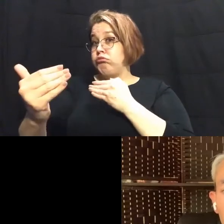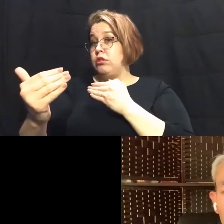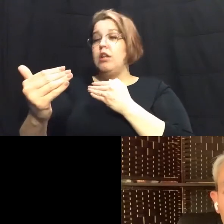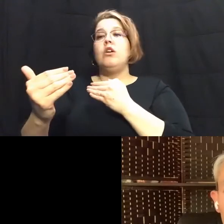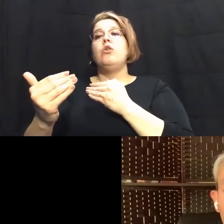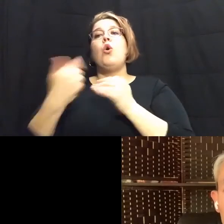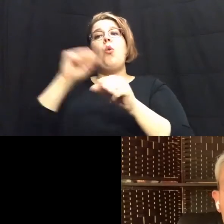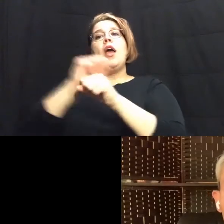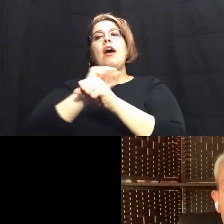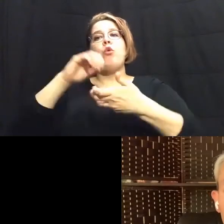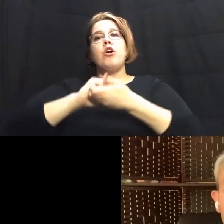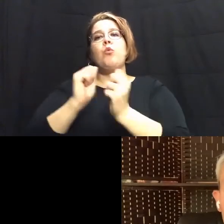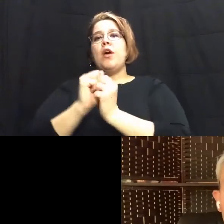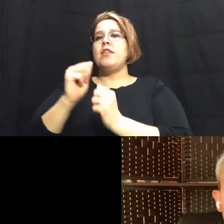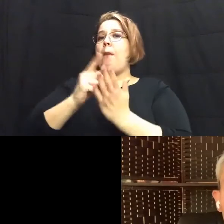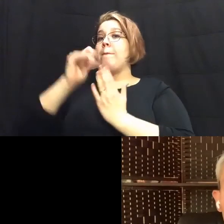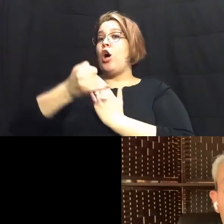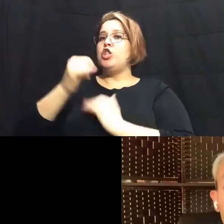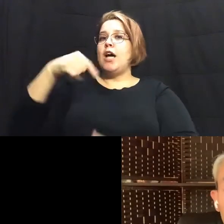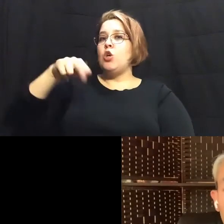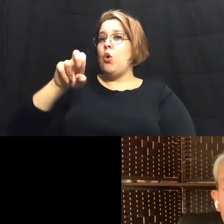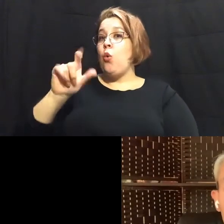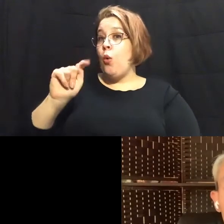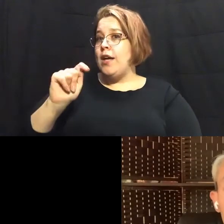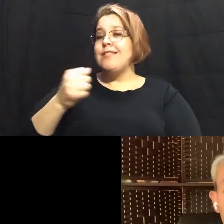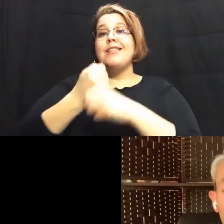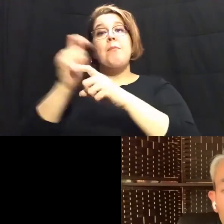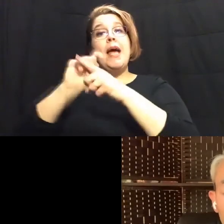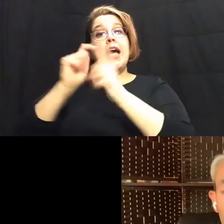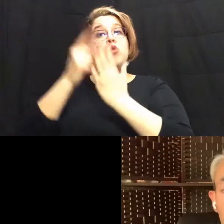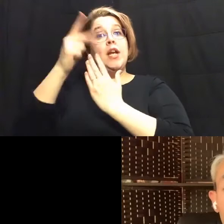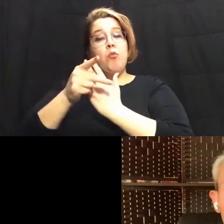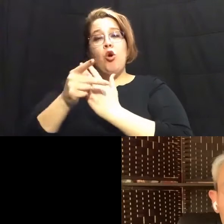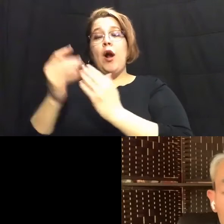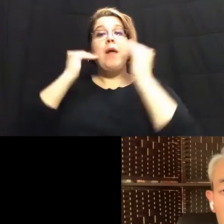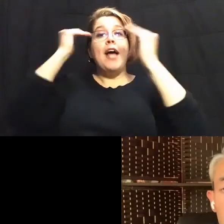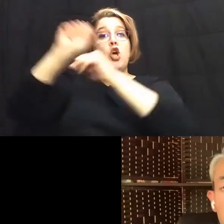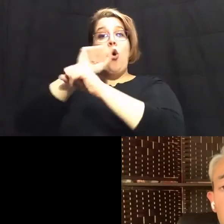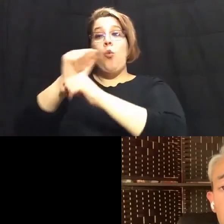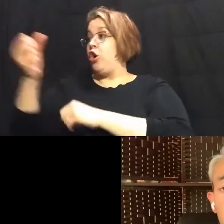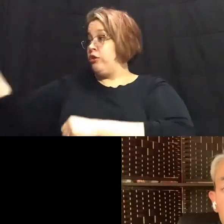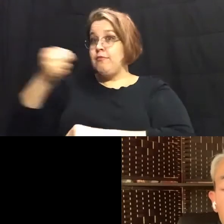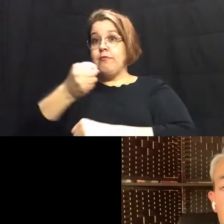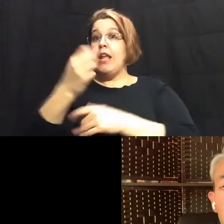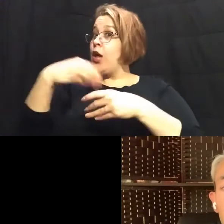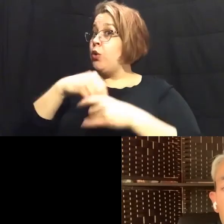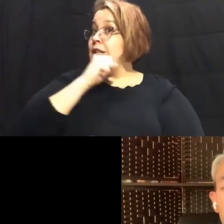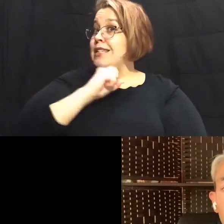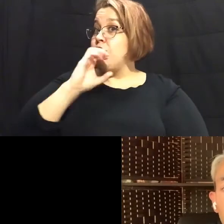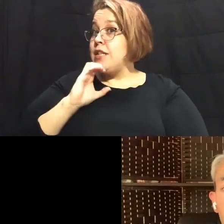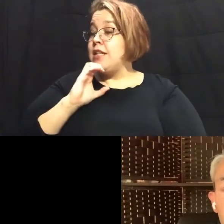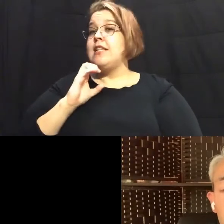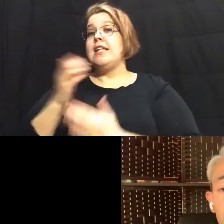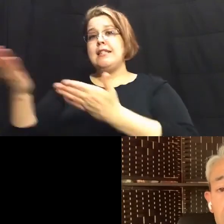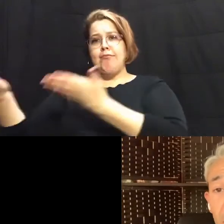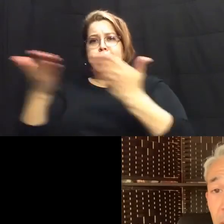worked with project quest and other providers to create a training program that takes adult workers including seniors and brings them into training